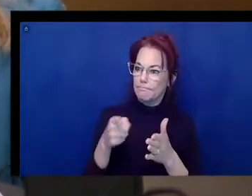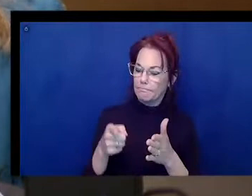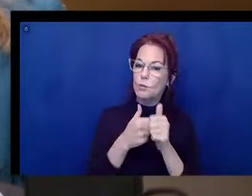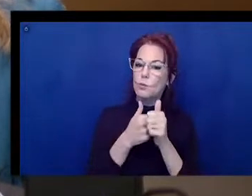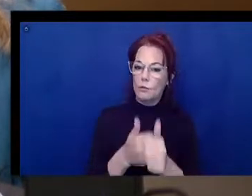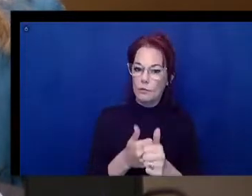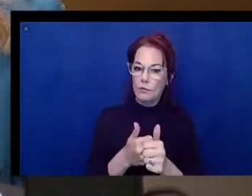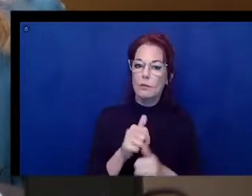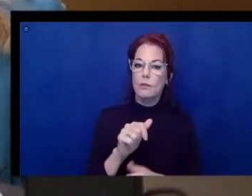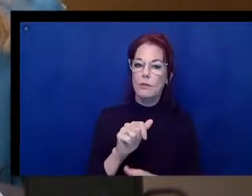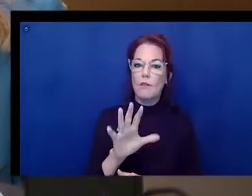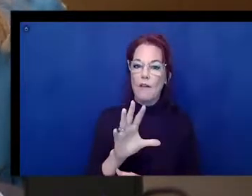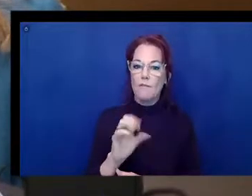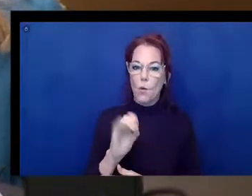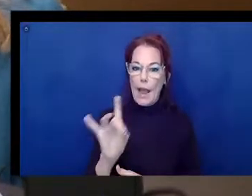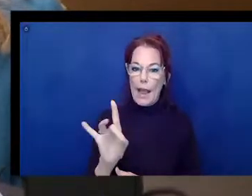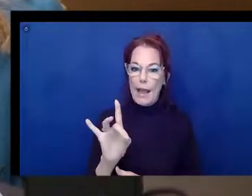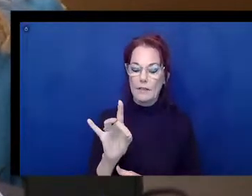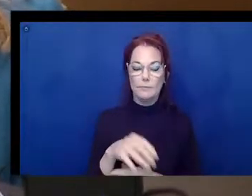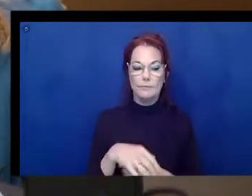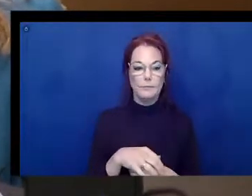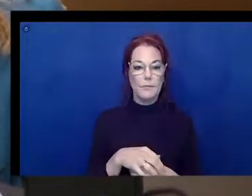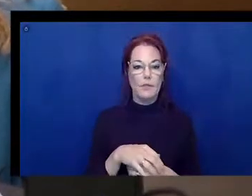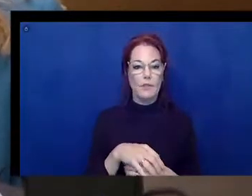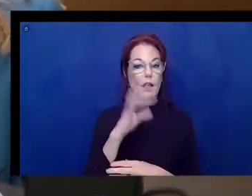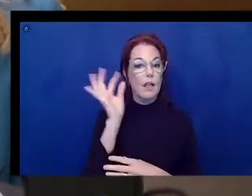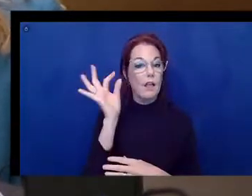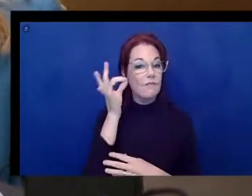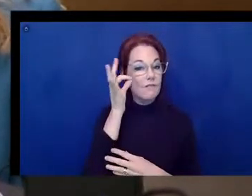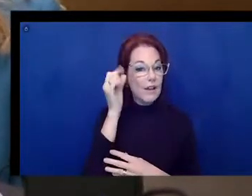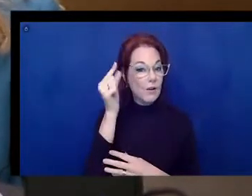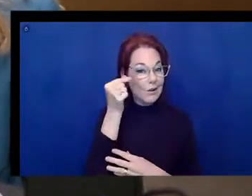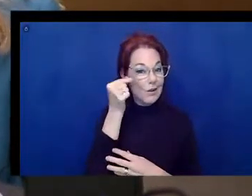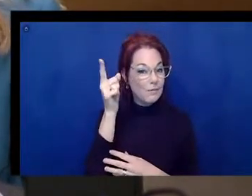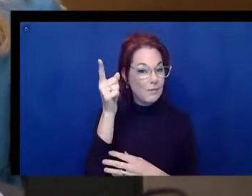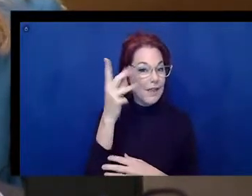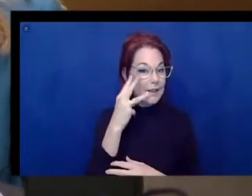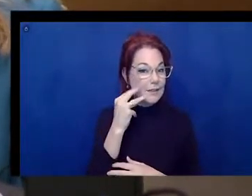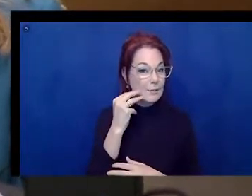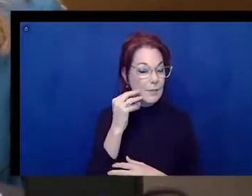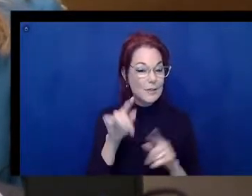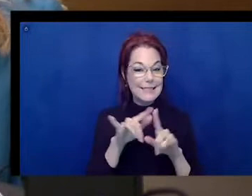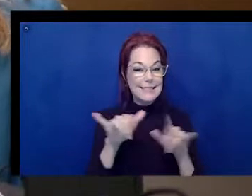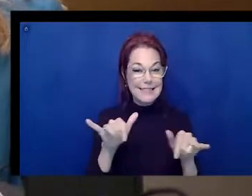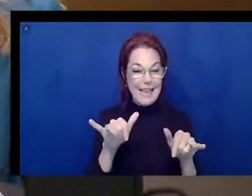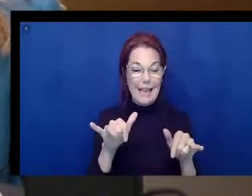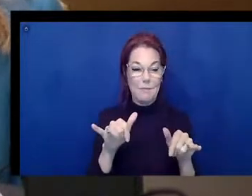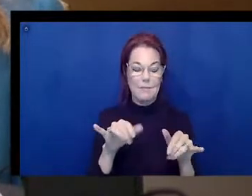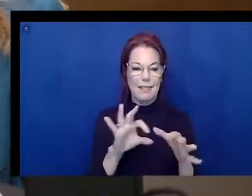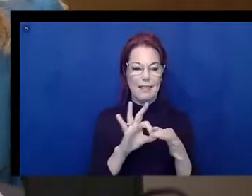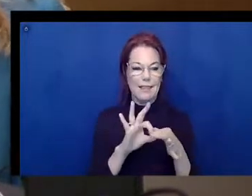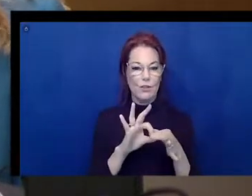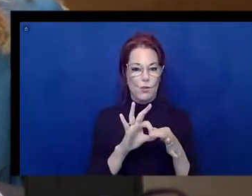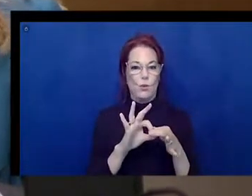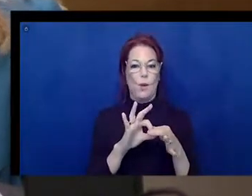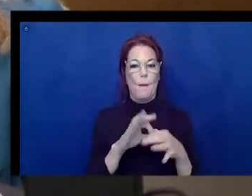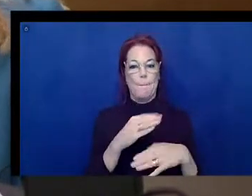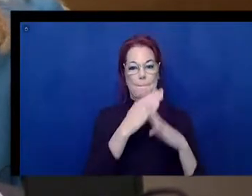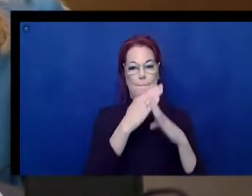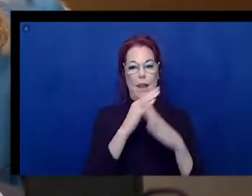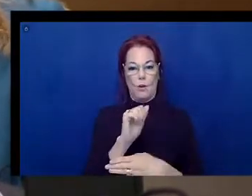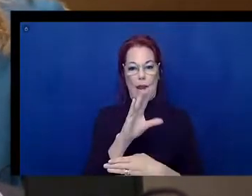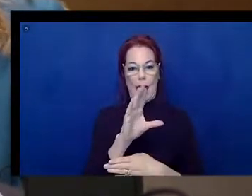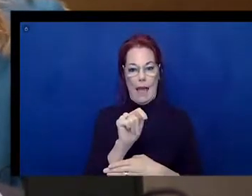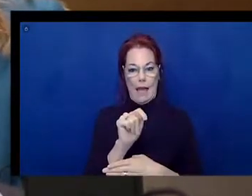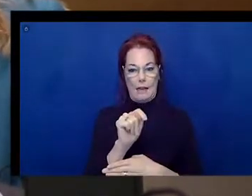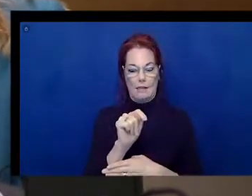The federal government experienced a similar issue with the Architectural Barriers Act back in the 1960s, and the Access Board